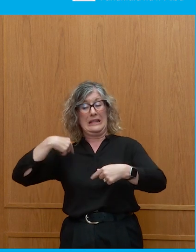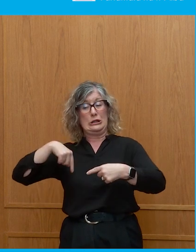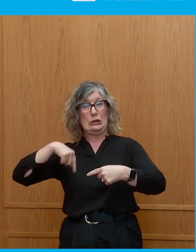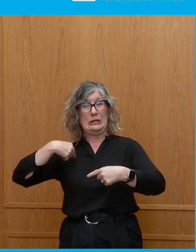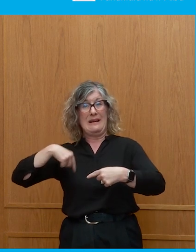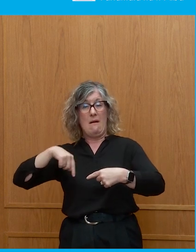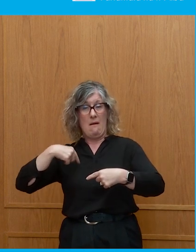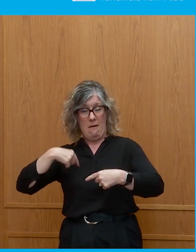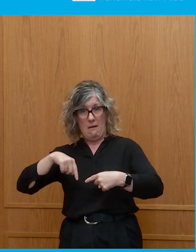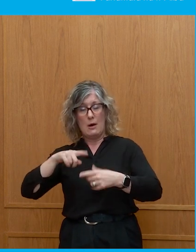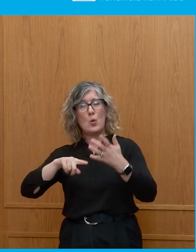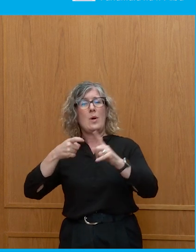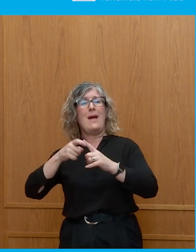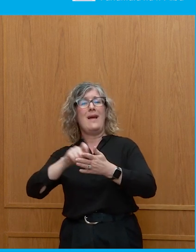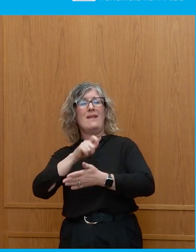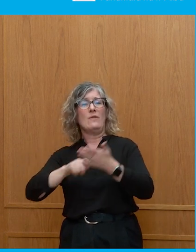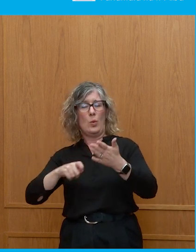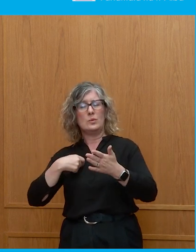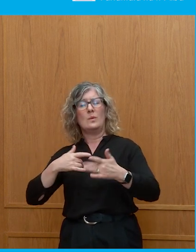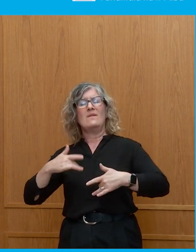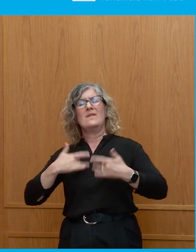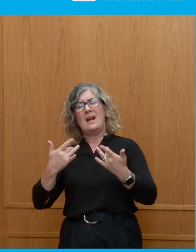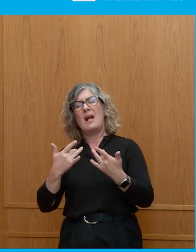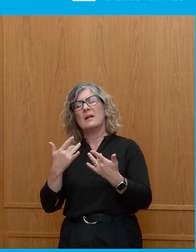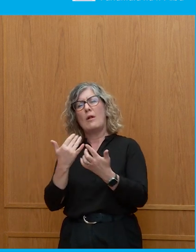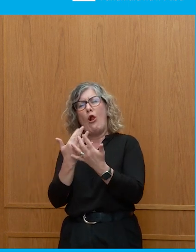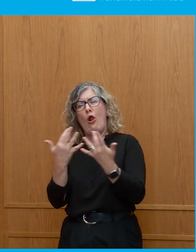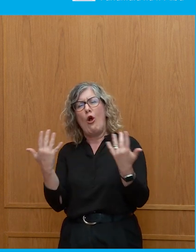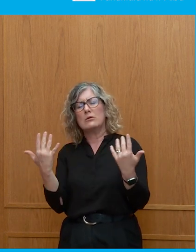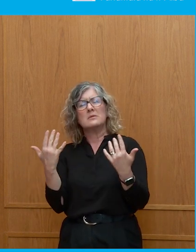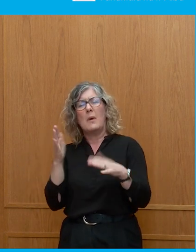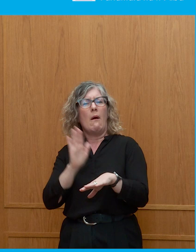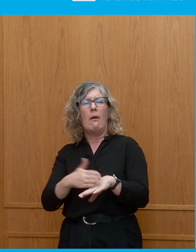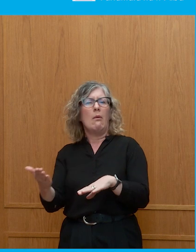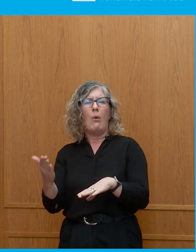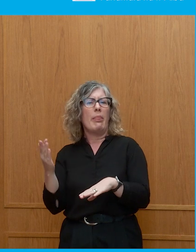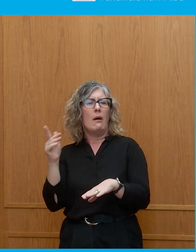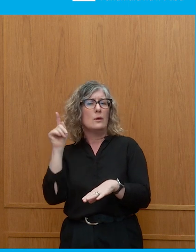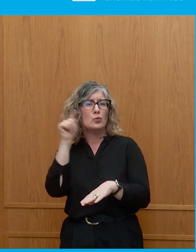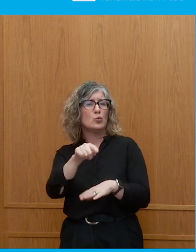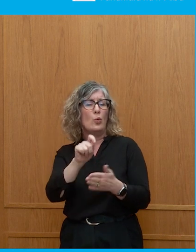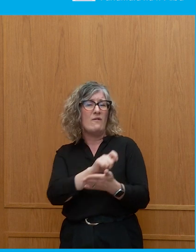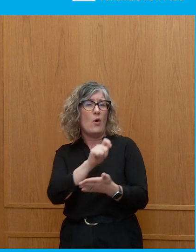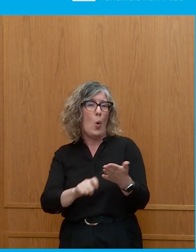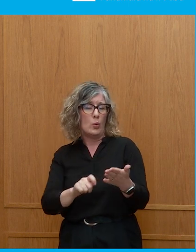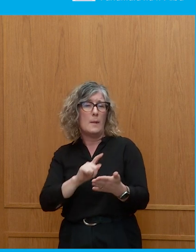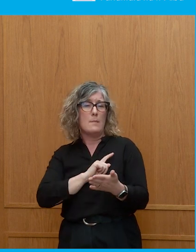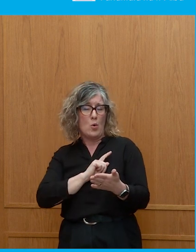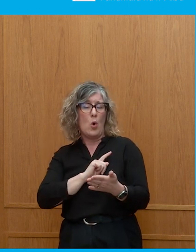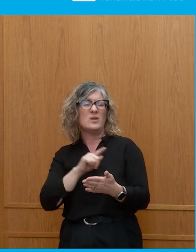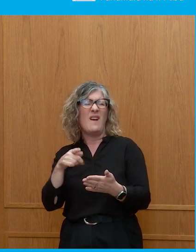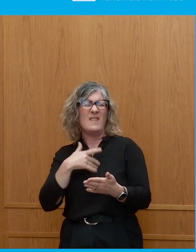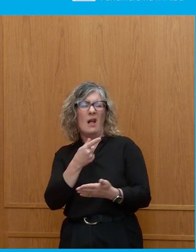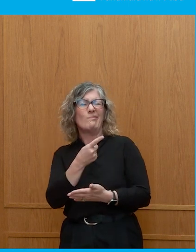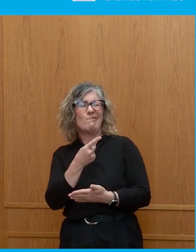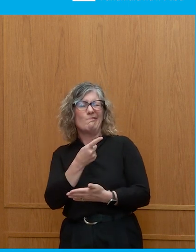because it felt like a foregone conclusion. So it turned out Labour wasn't 20 points